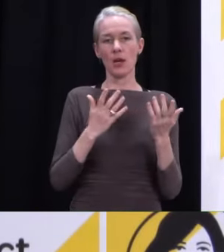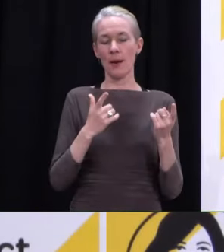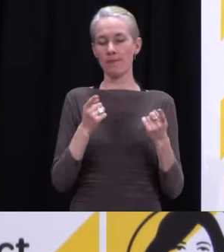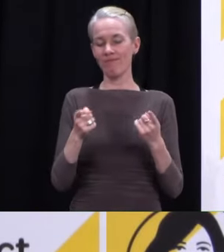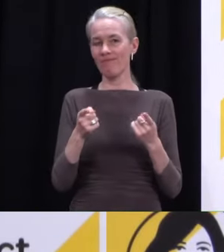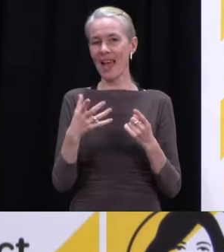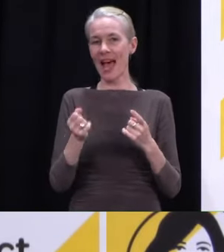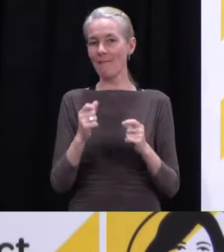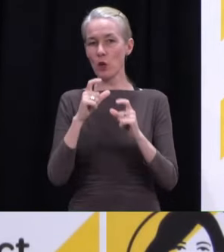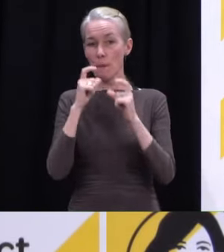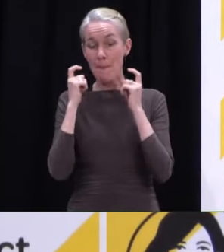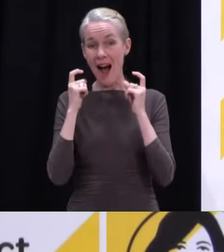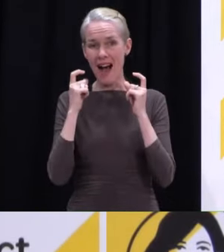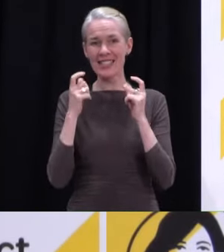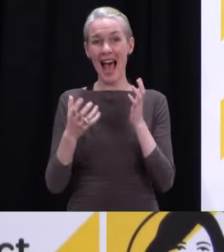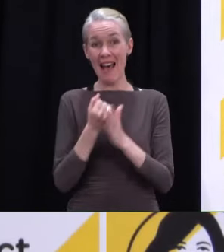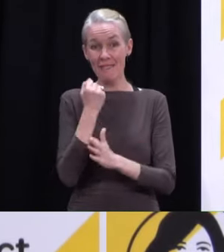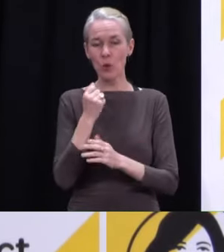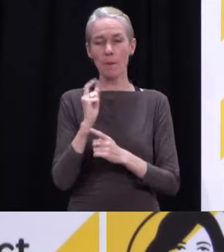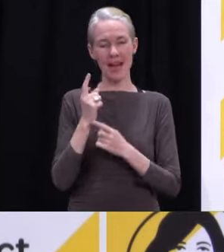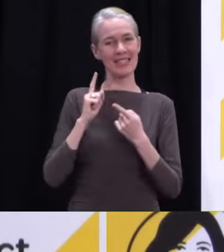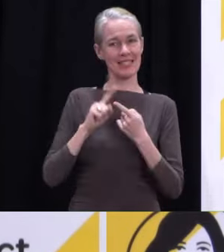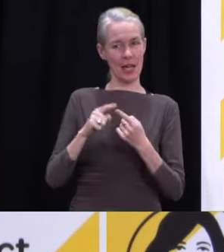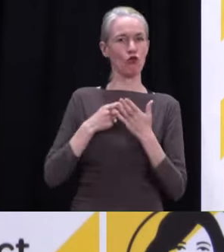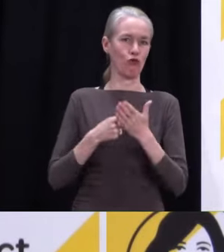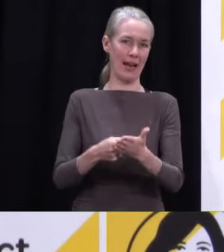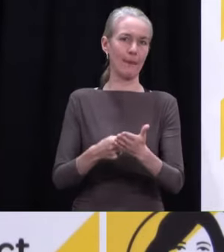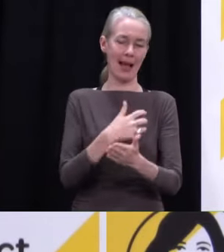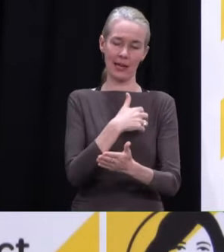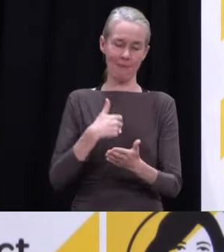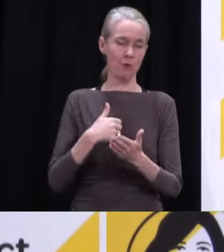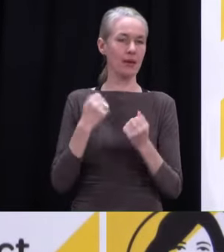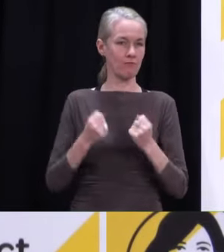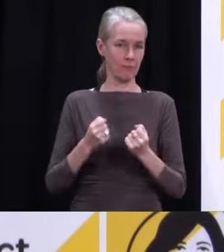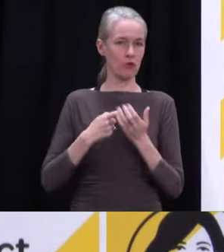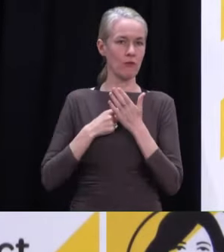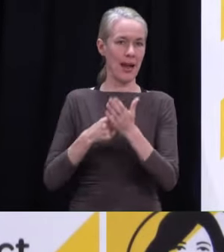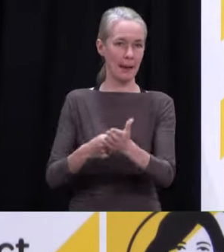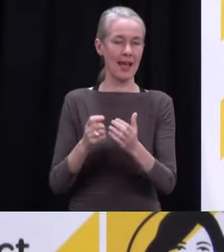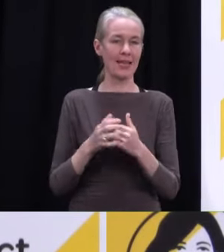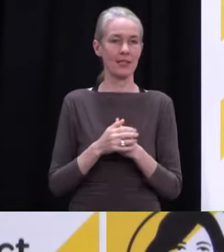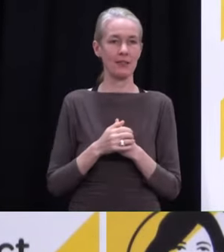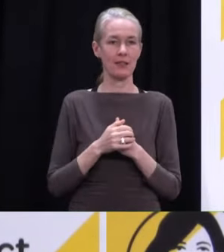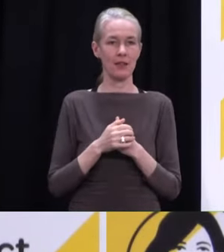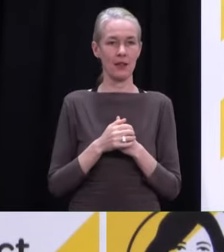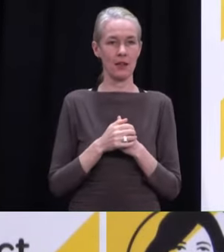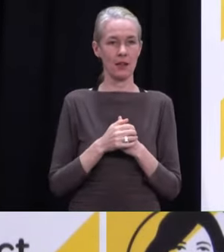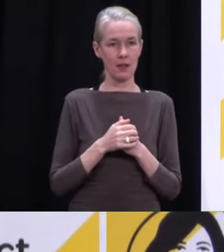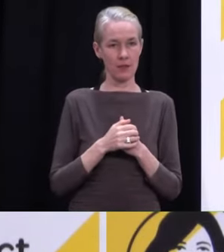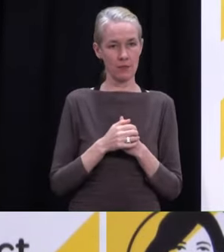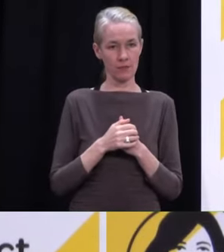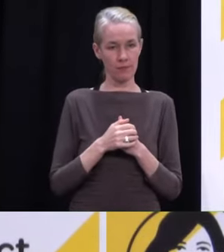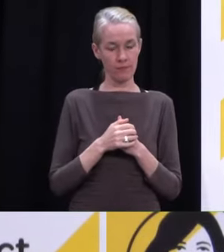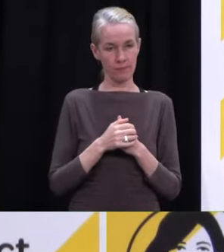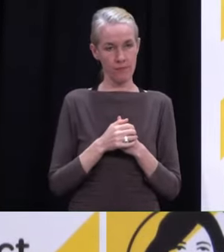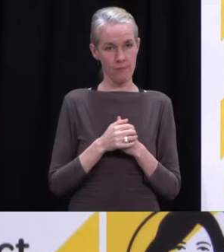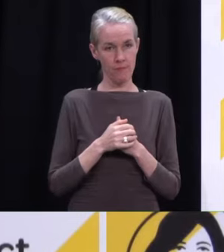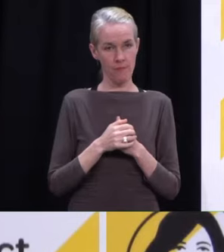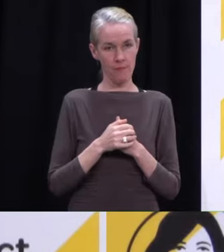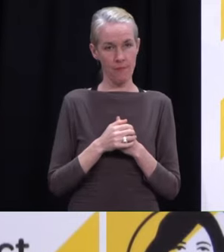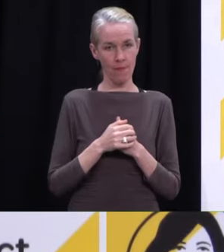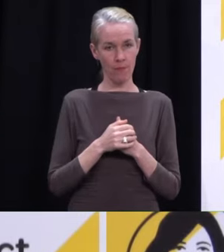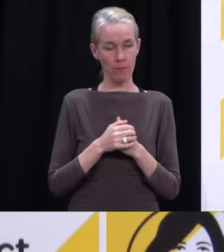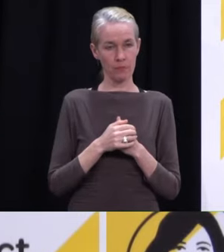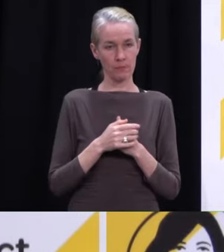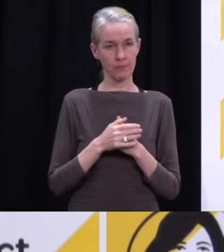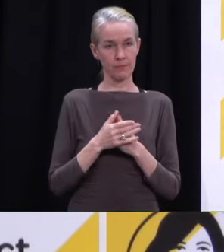we encourage it. We are encouraging that mask use. Dr Bloomfield, is it possible to release that blow-by-blow that you got from Margie Upper?